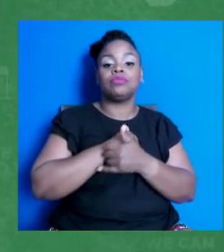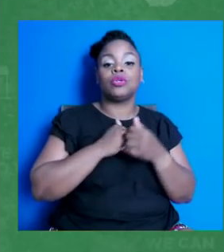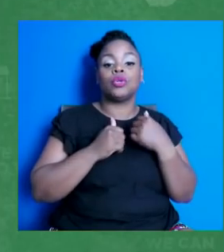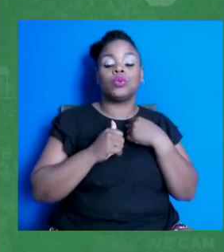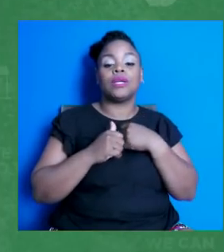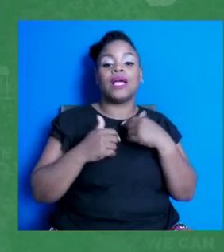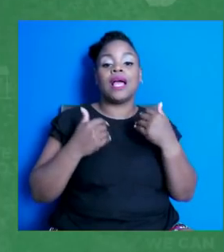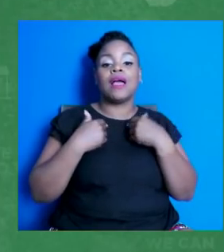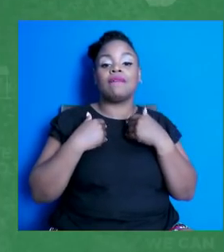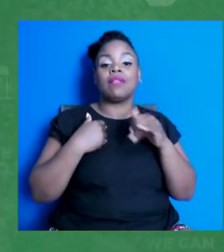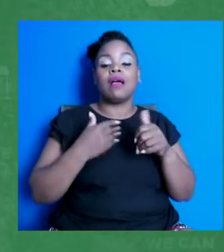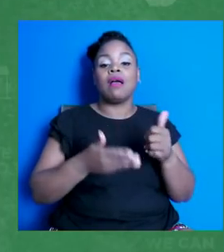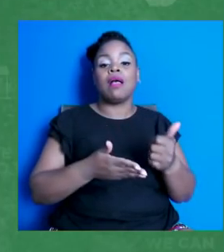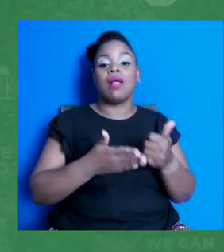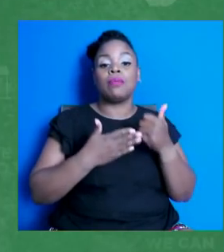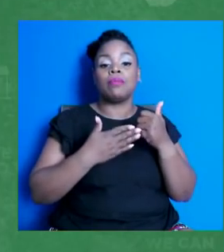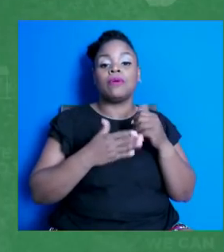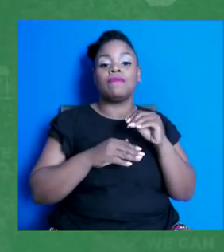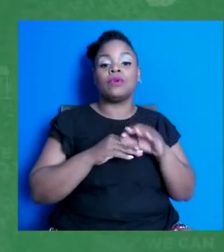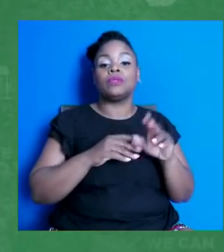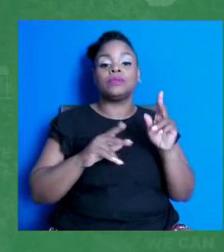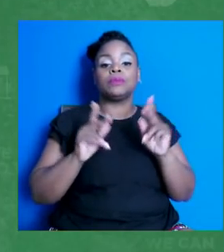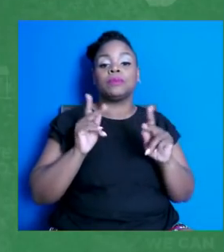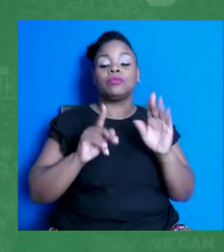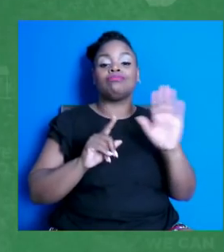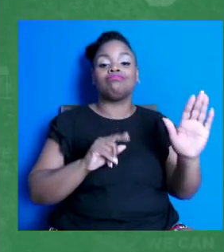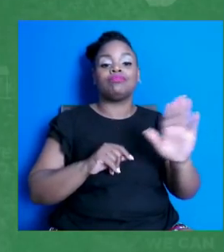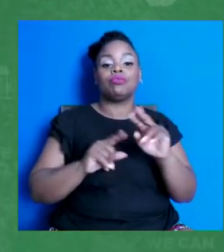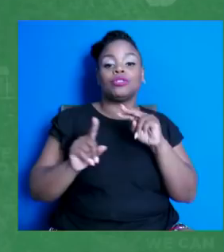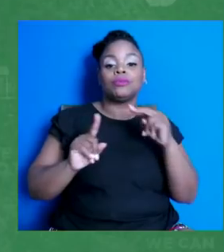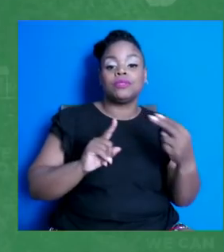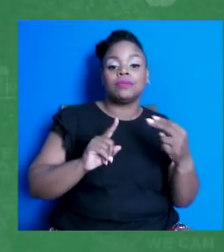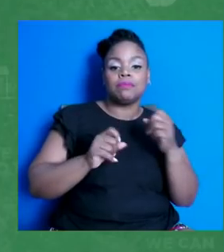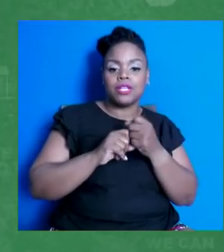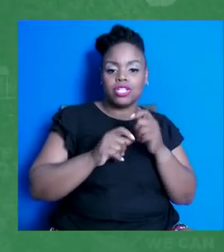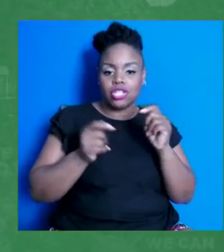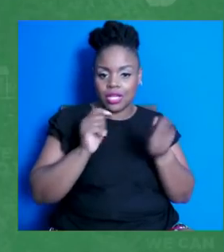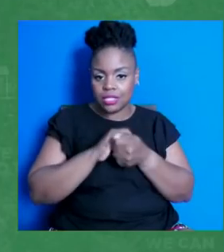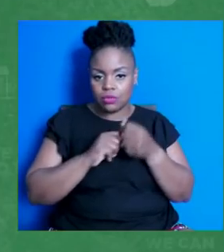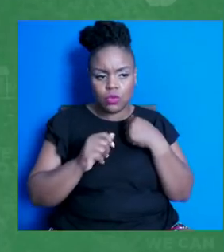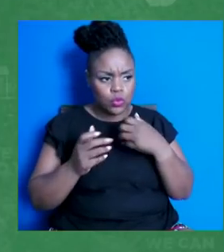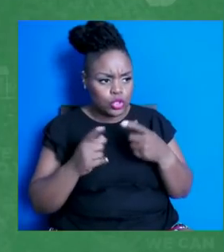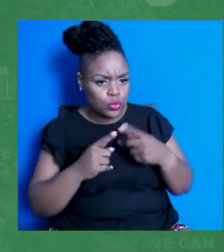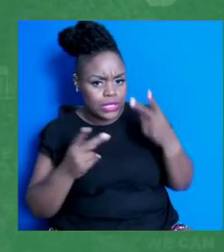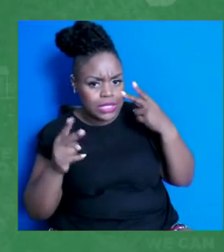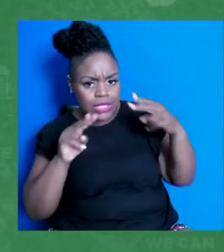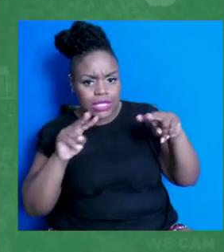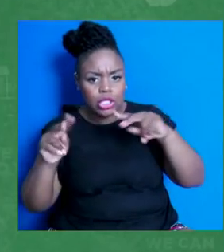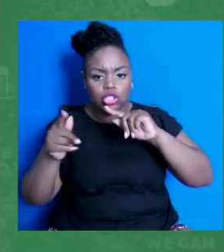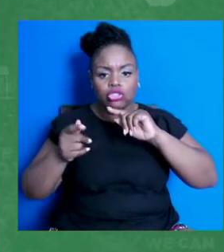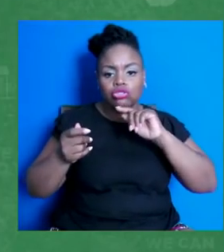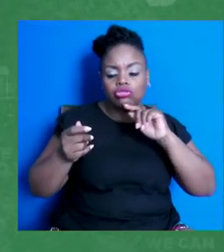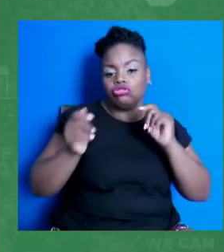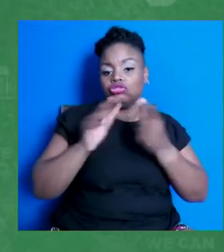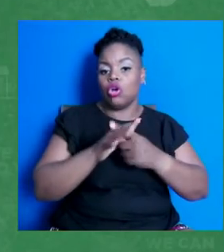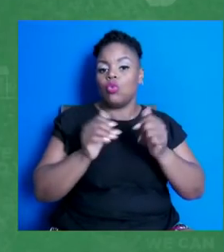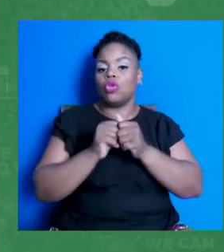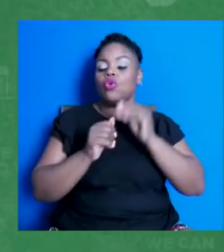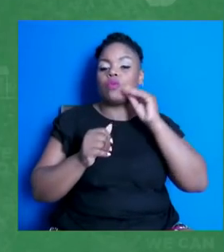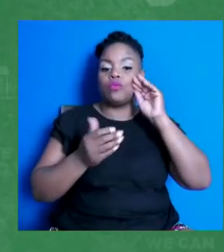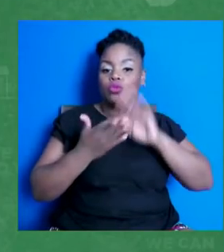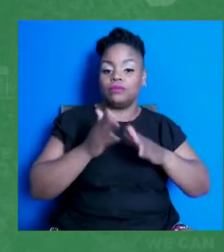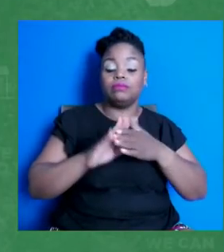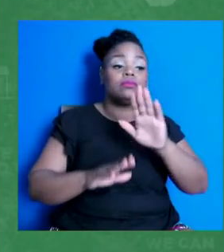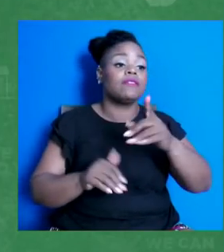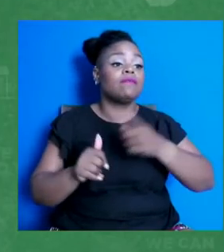to make changes we want to see starting from our own communities. As for communicating with the teens, we